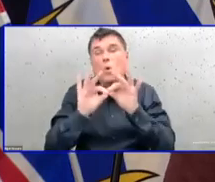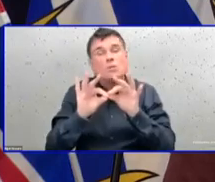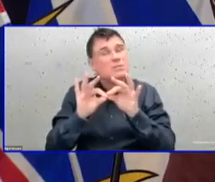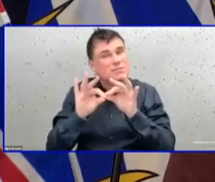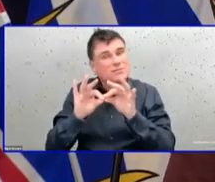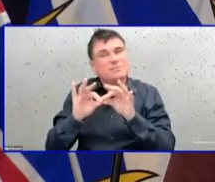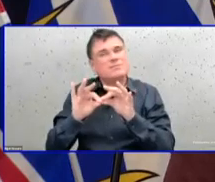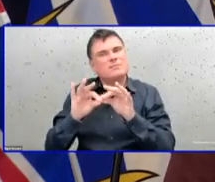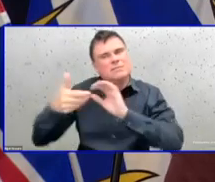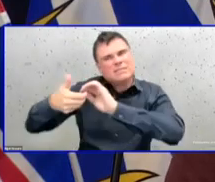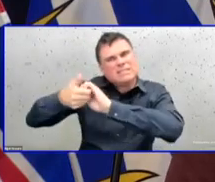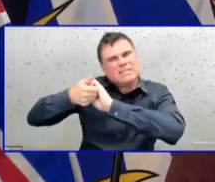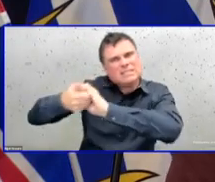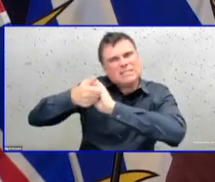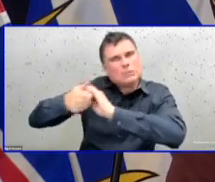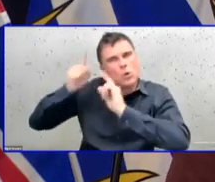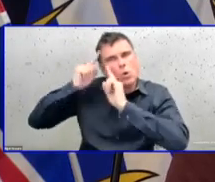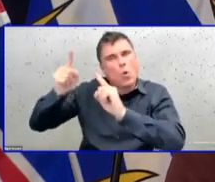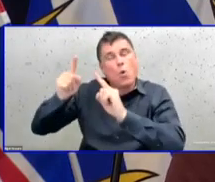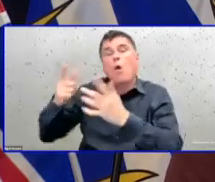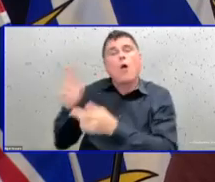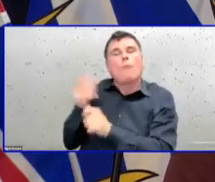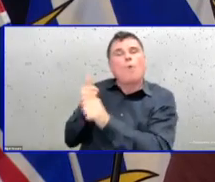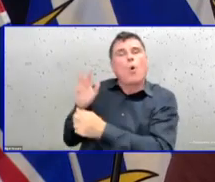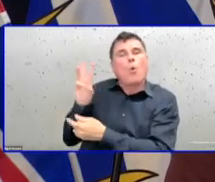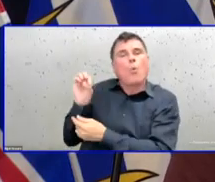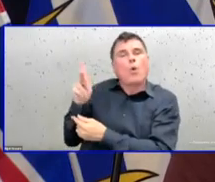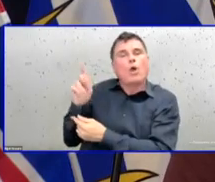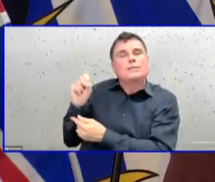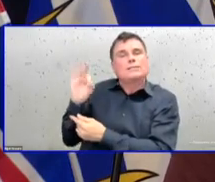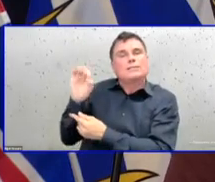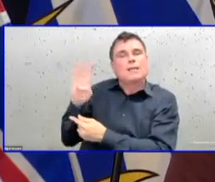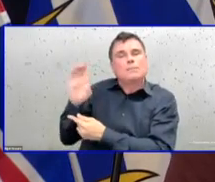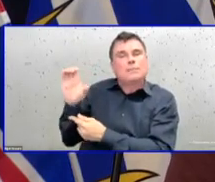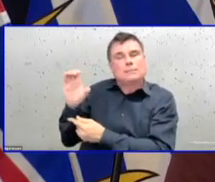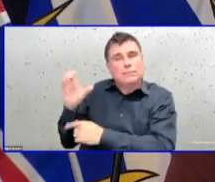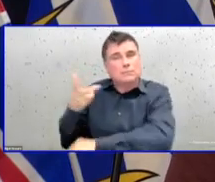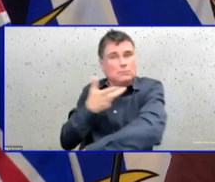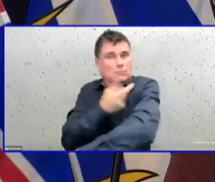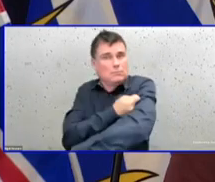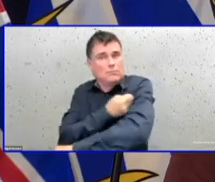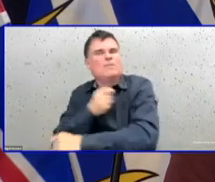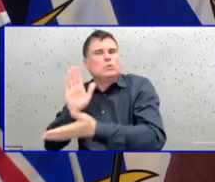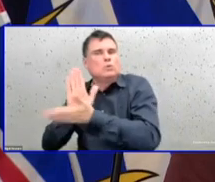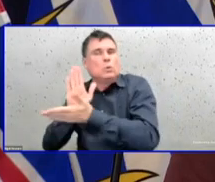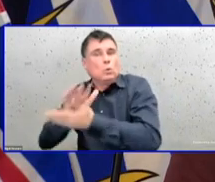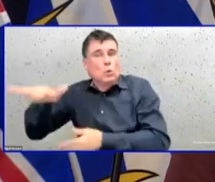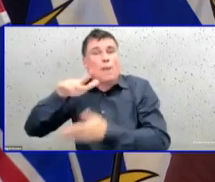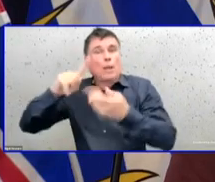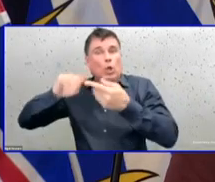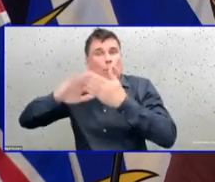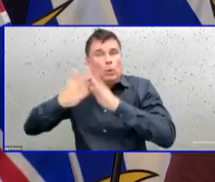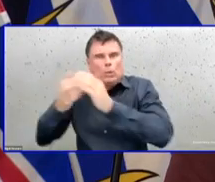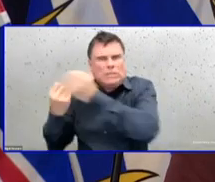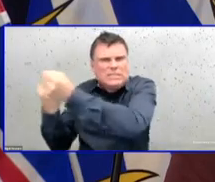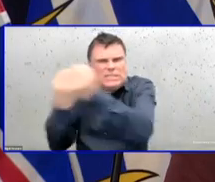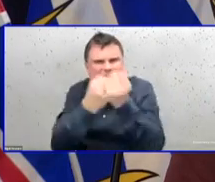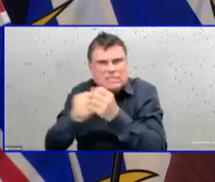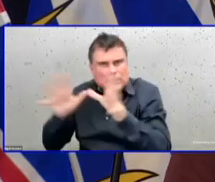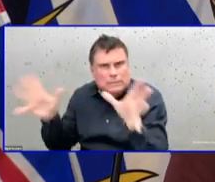that our community school communities are supported. Zhao, do you have a follow-up? Yes, I do.